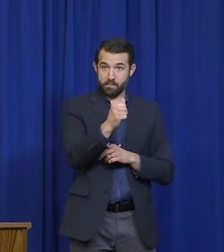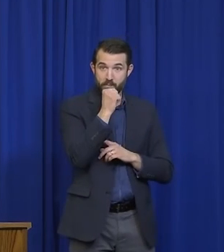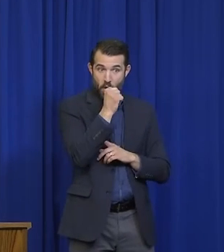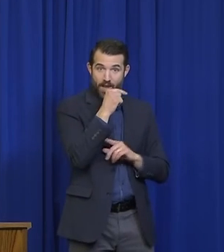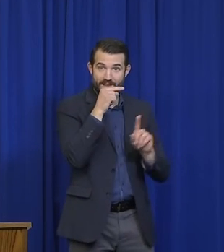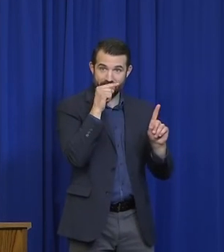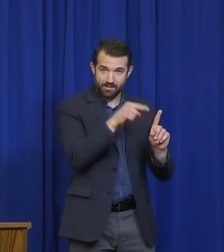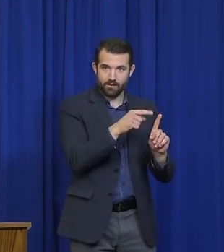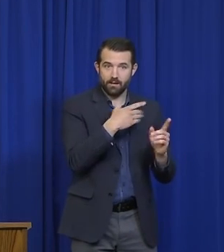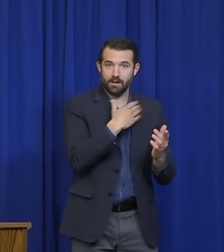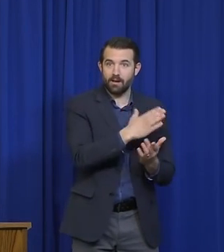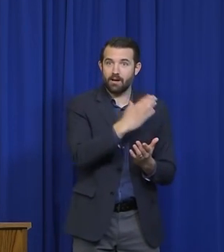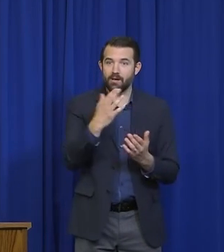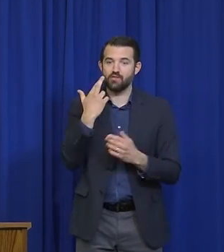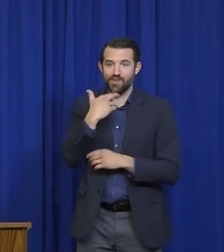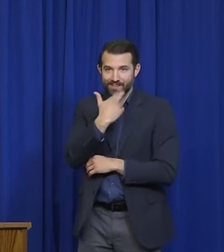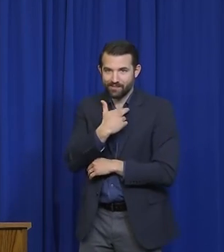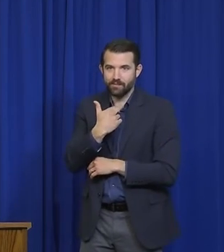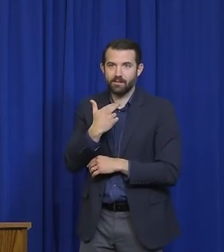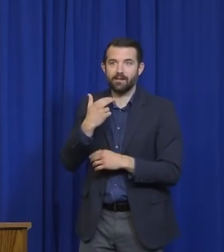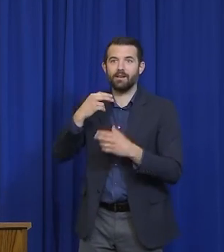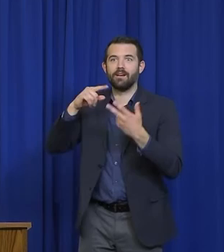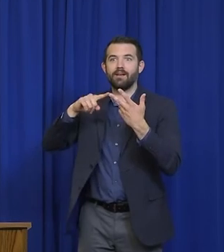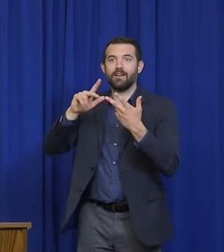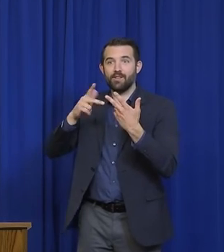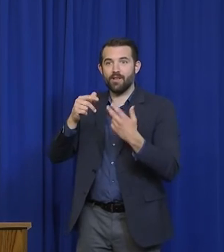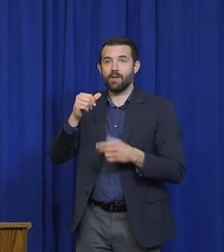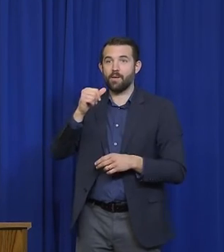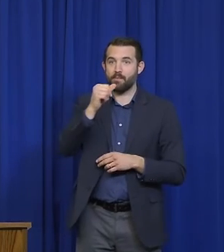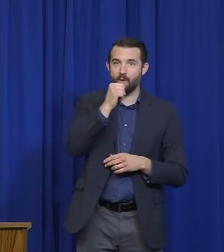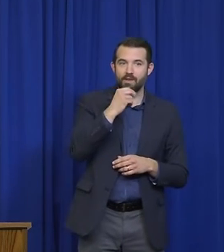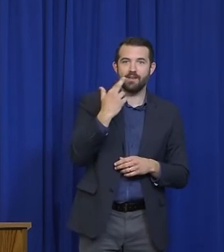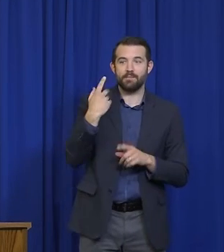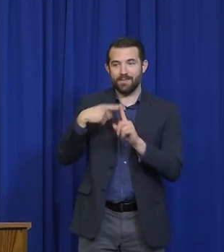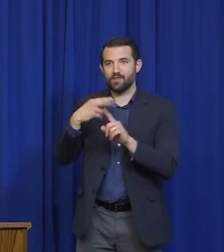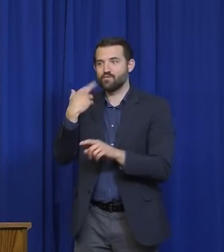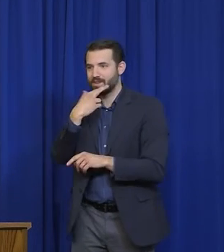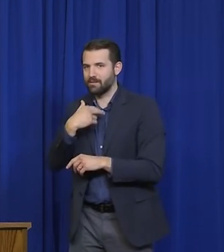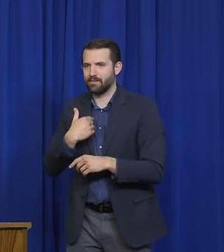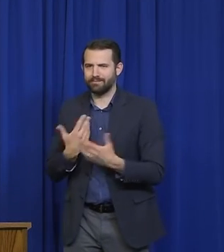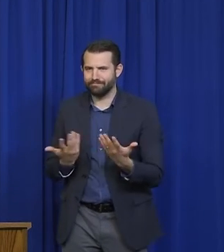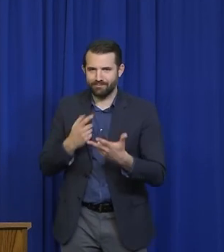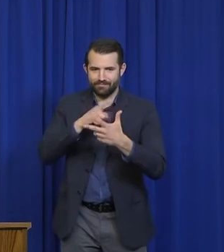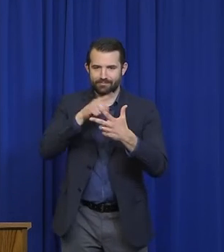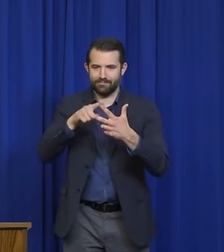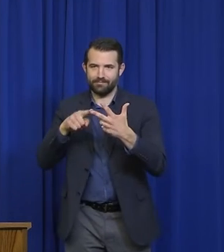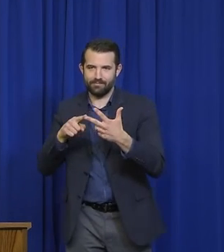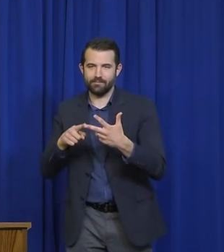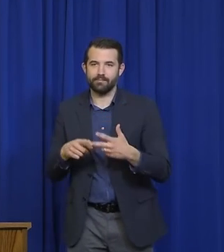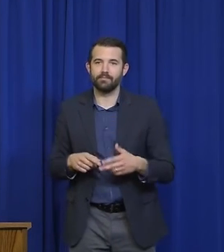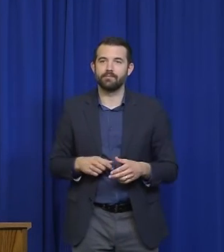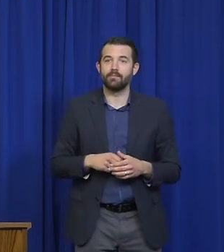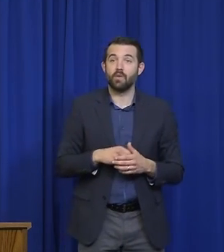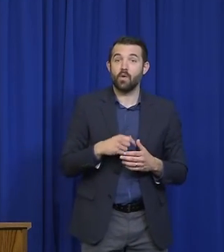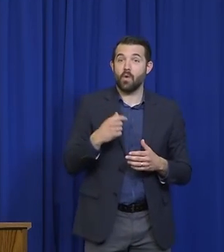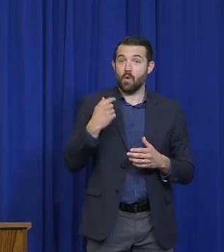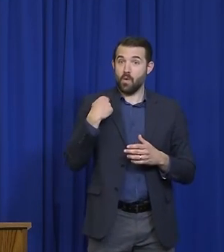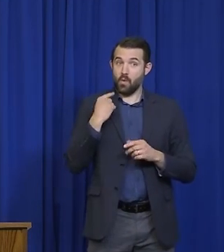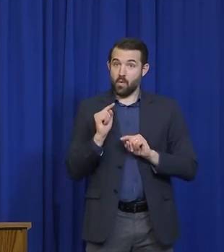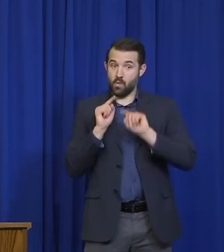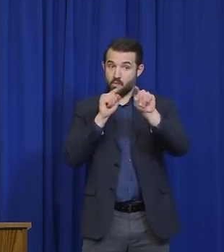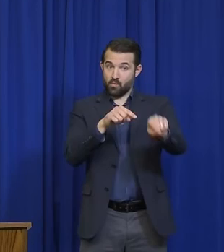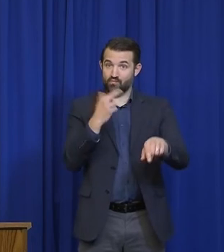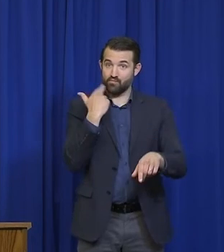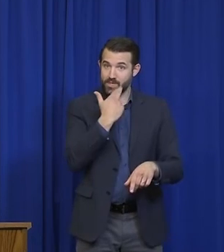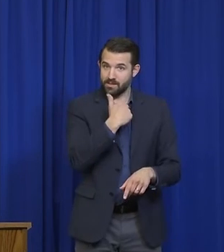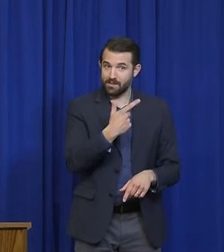I know a couple, not well, but I know of them. And it's perfectly appropriate to go to a restaurant, sit down, order a light meal, and have a